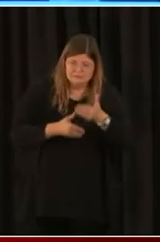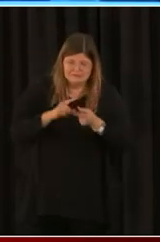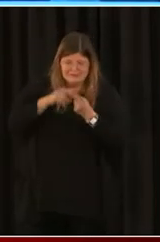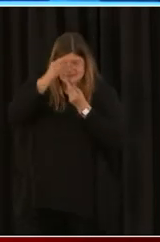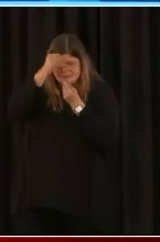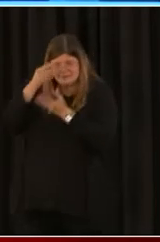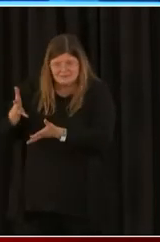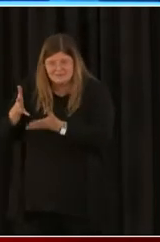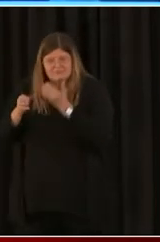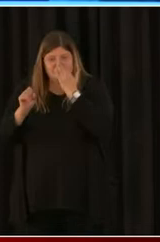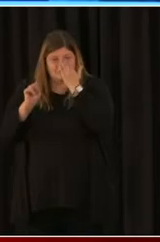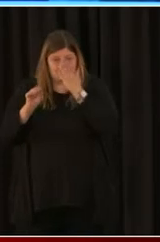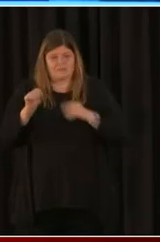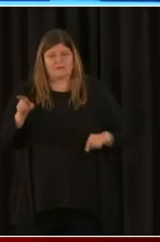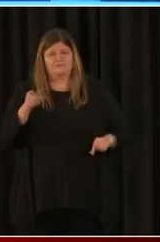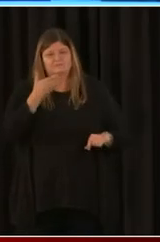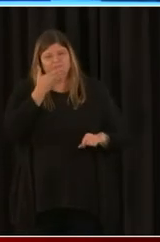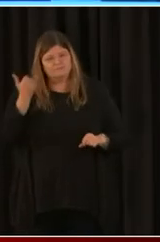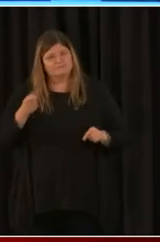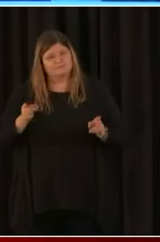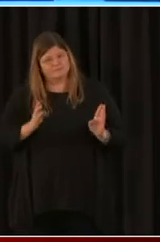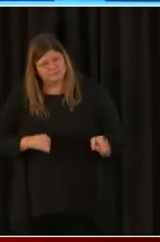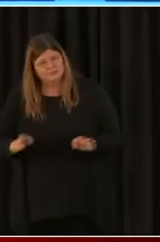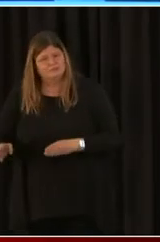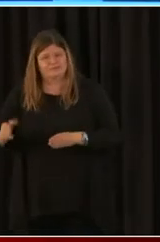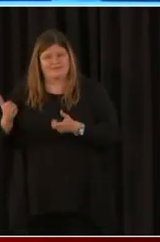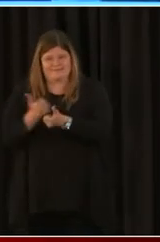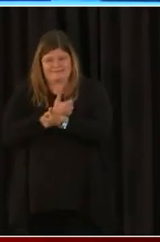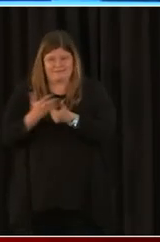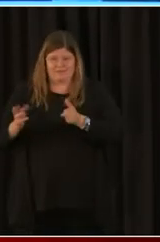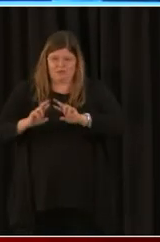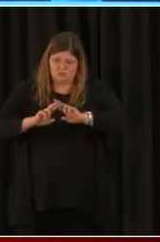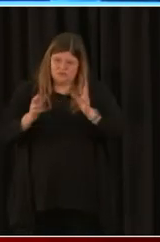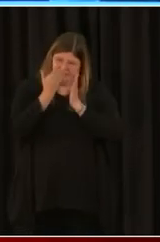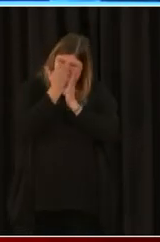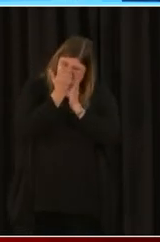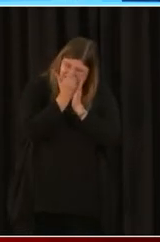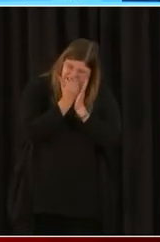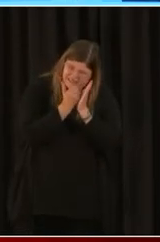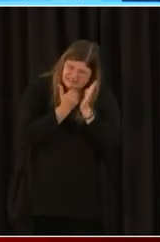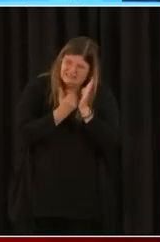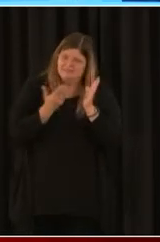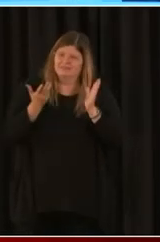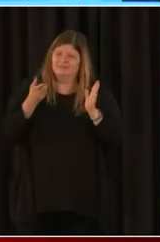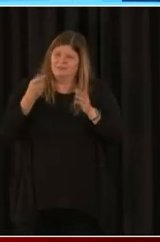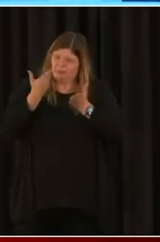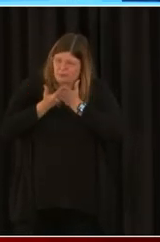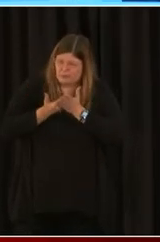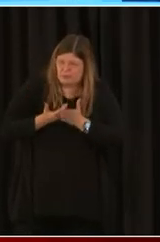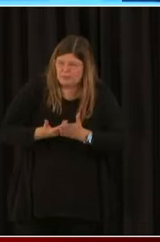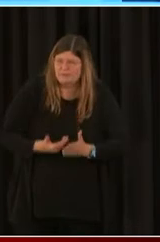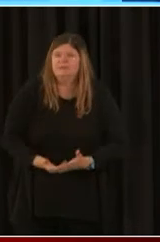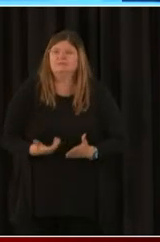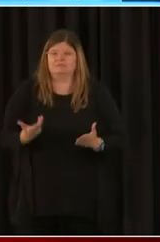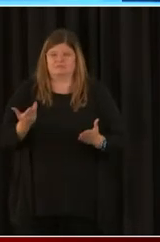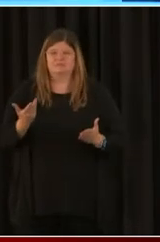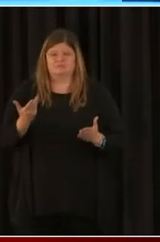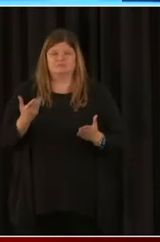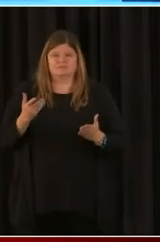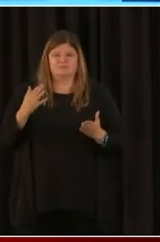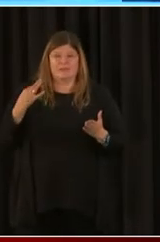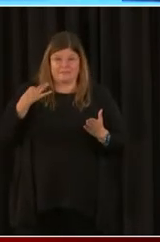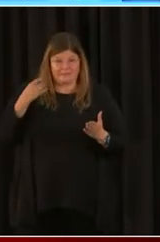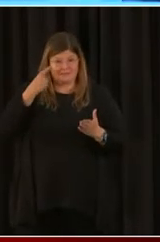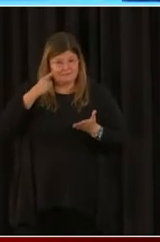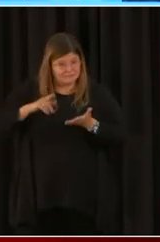bank. If you feel like you've exhausted your funds and you have the documentation ready to prove that, go ahead and apply for forgiveness. And